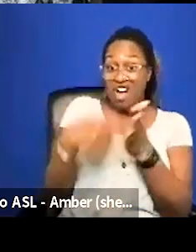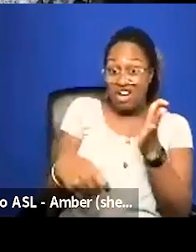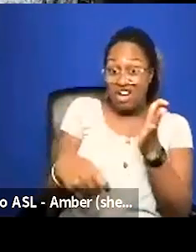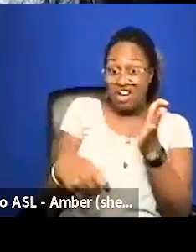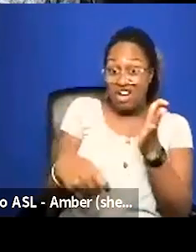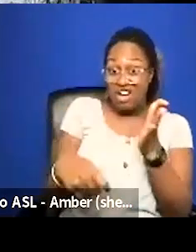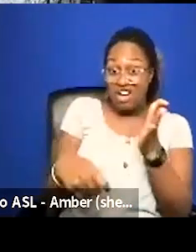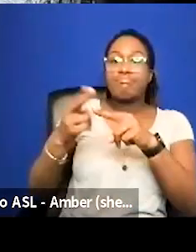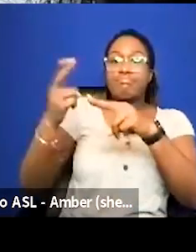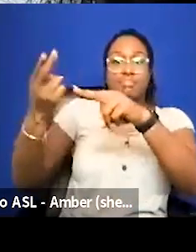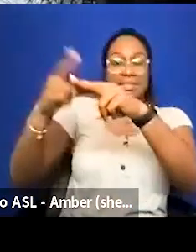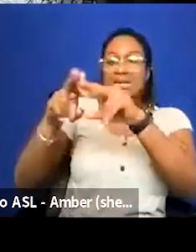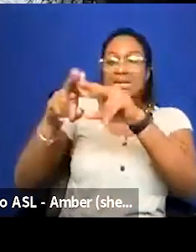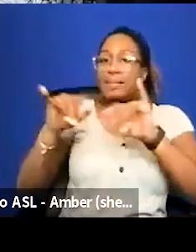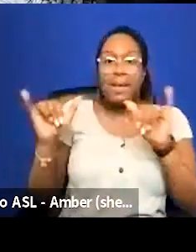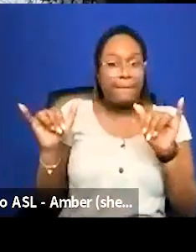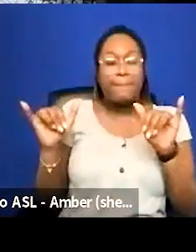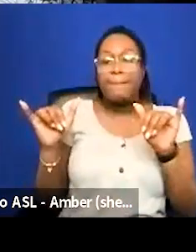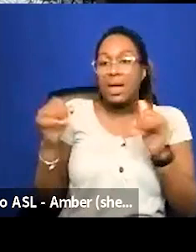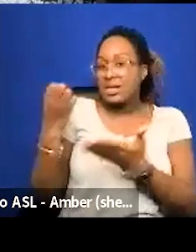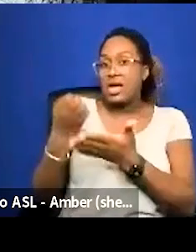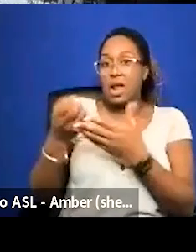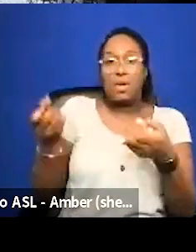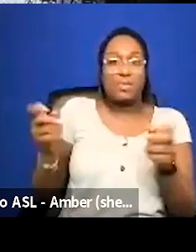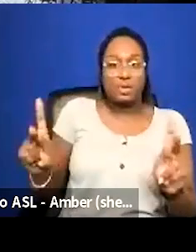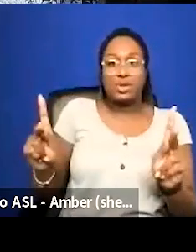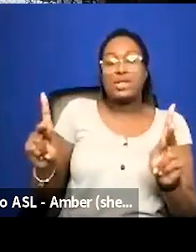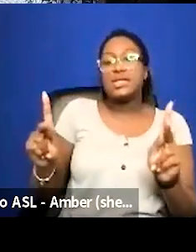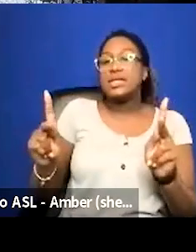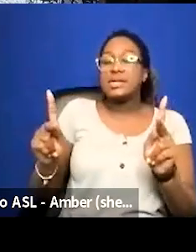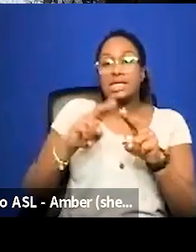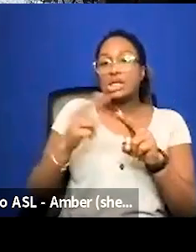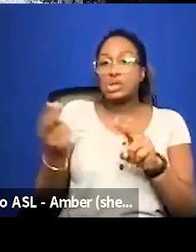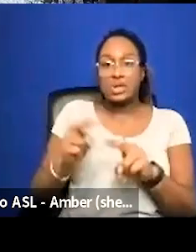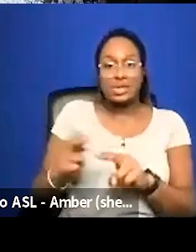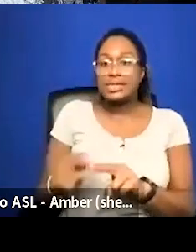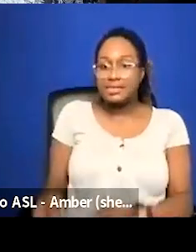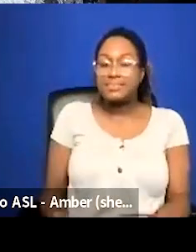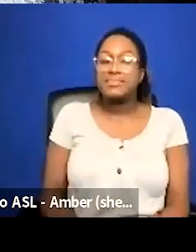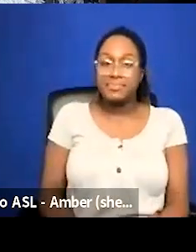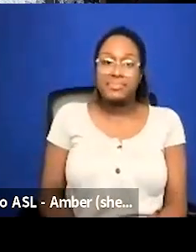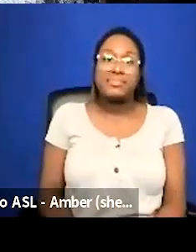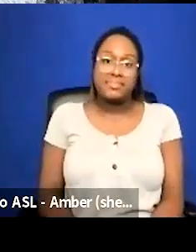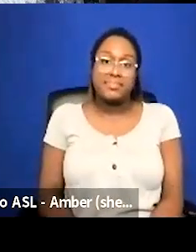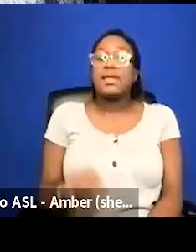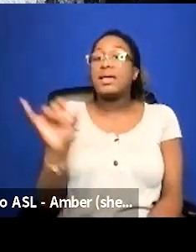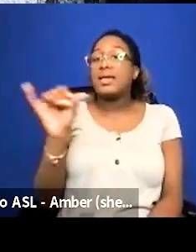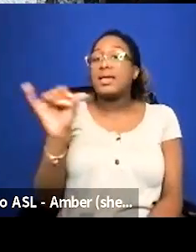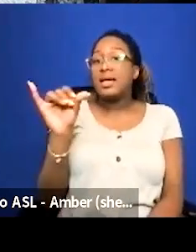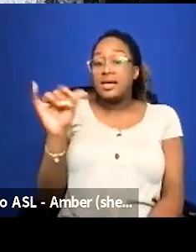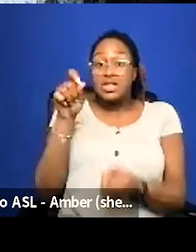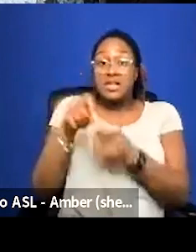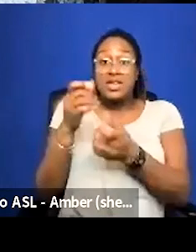at the same time as economic opportunity often decreases decreases it does or be you know like things certain things become